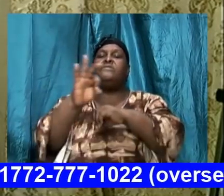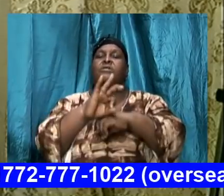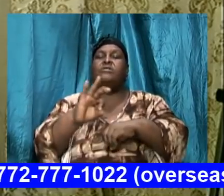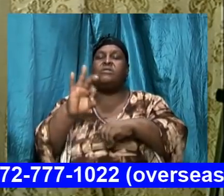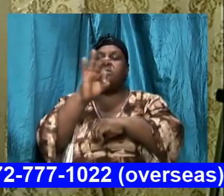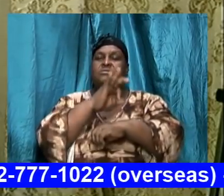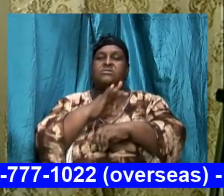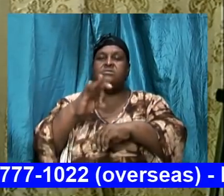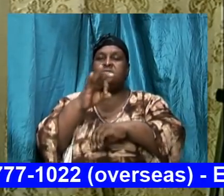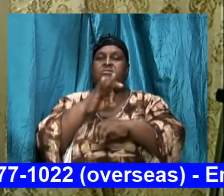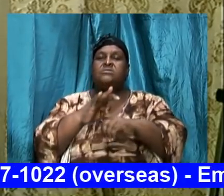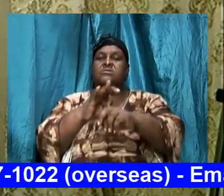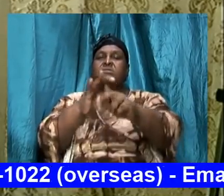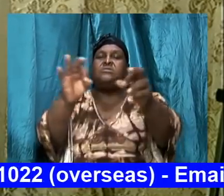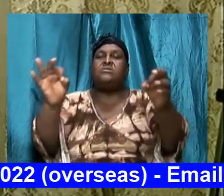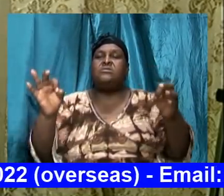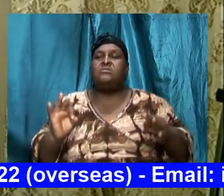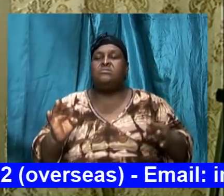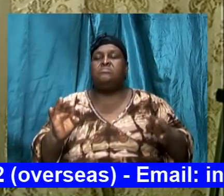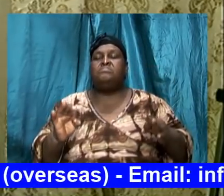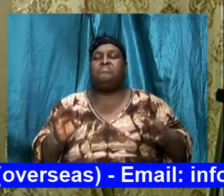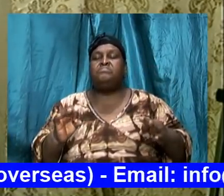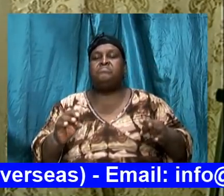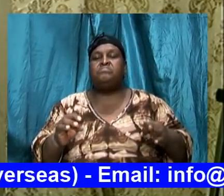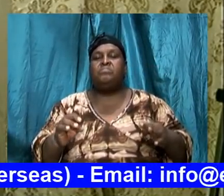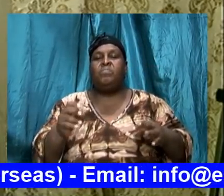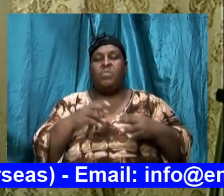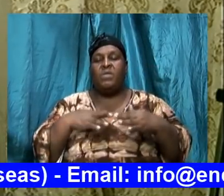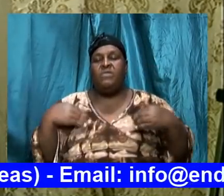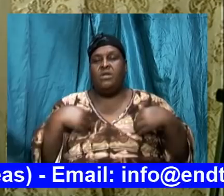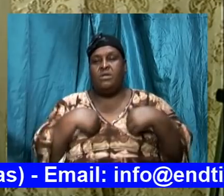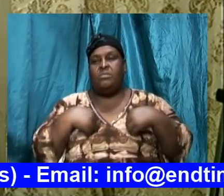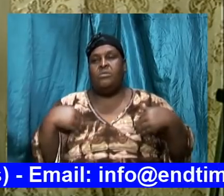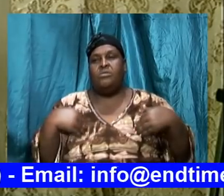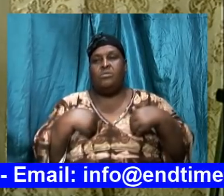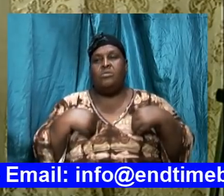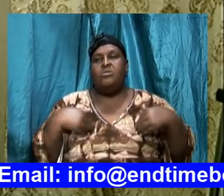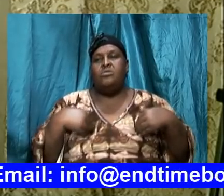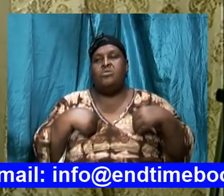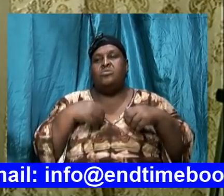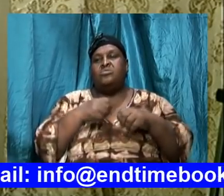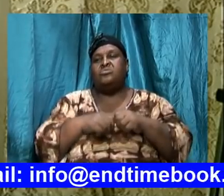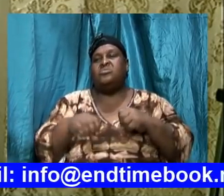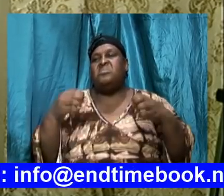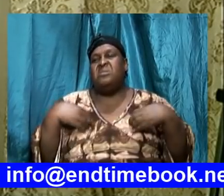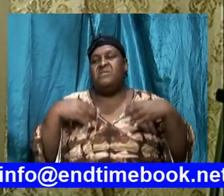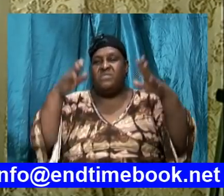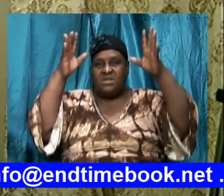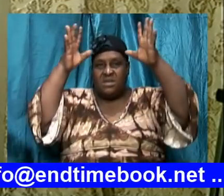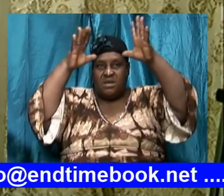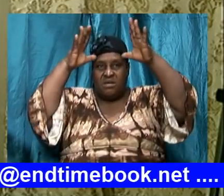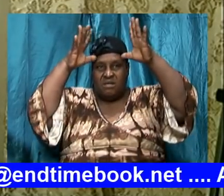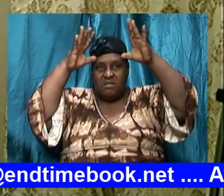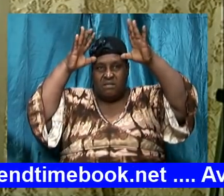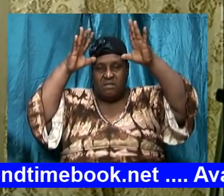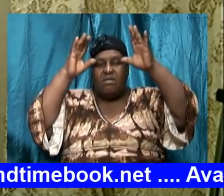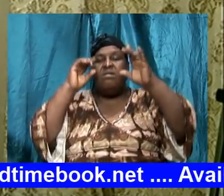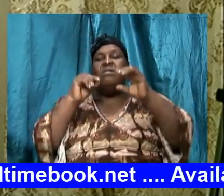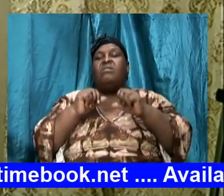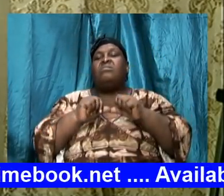the way of life, into the habitat of the animals. So they have these suburban homes going through,